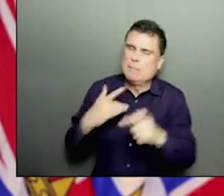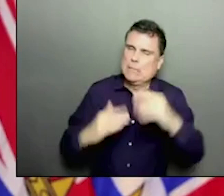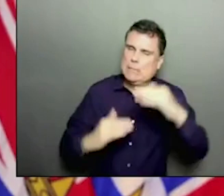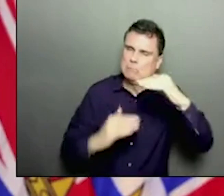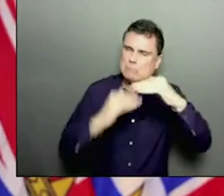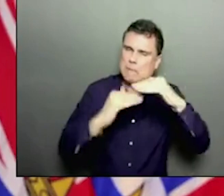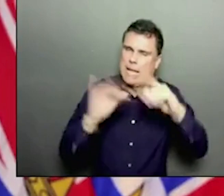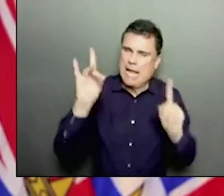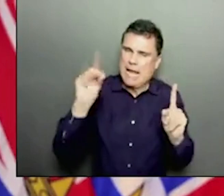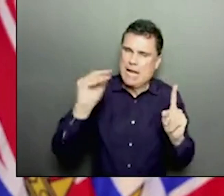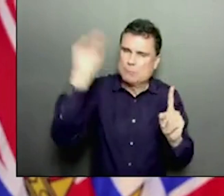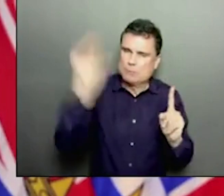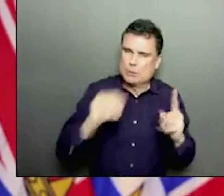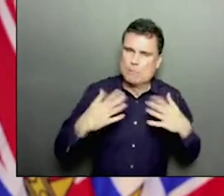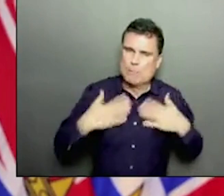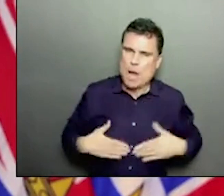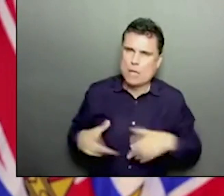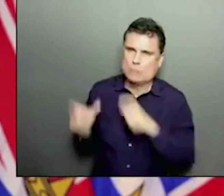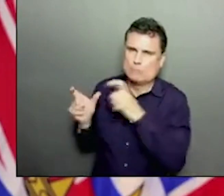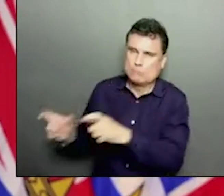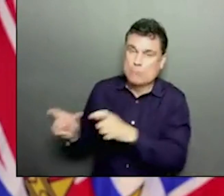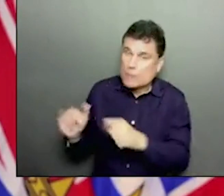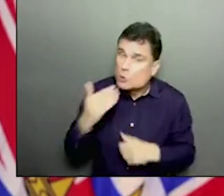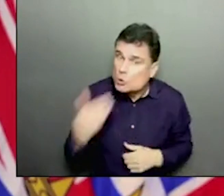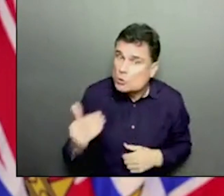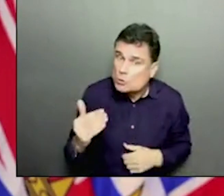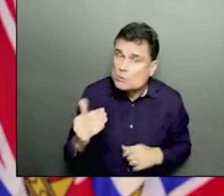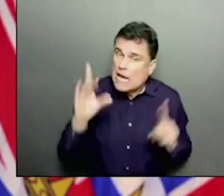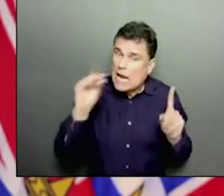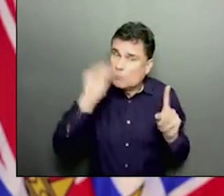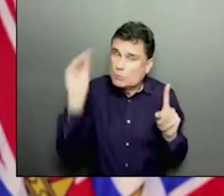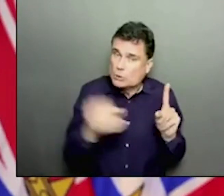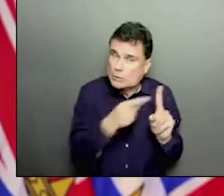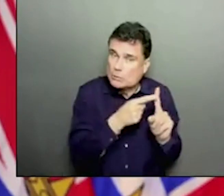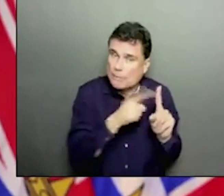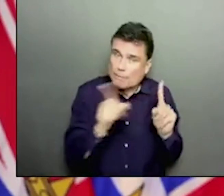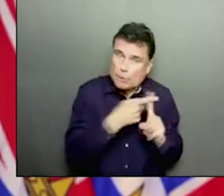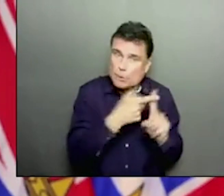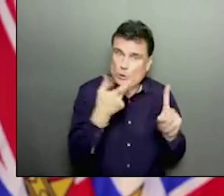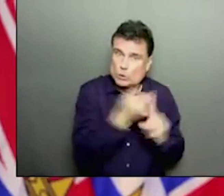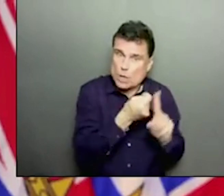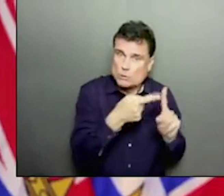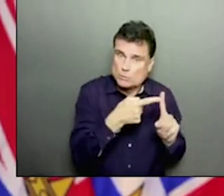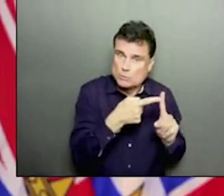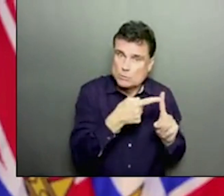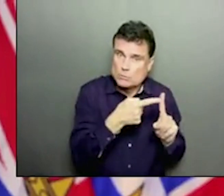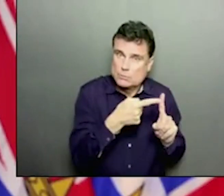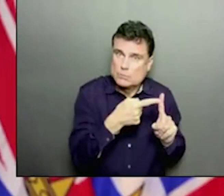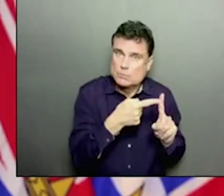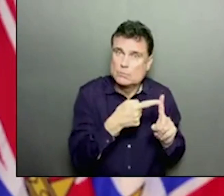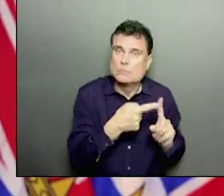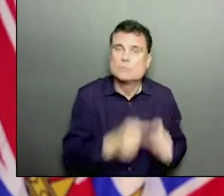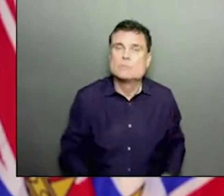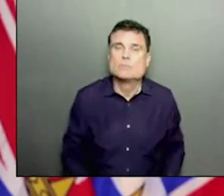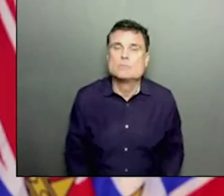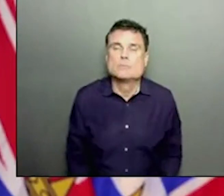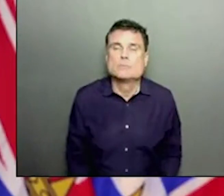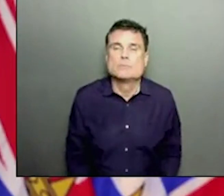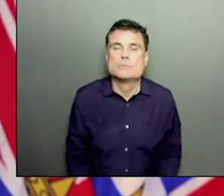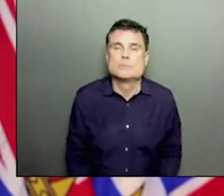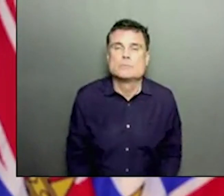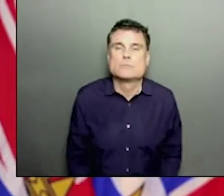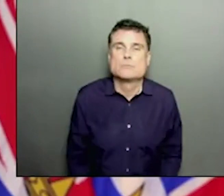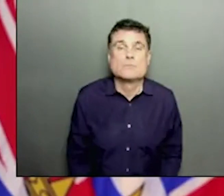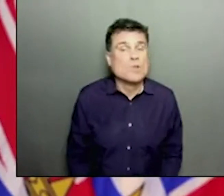get that really good protection. know, 80% is more than we could hope for for a lot of vaccines. to get that really good protection